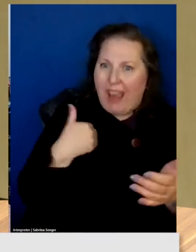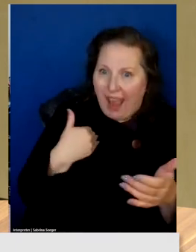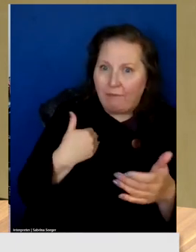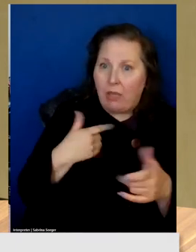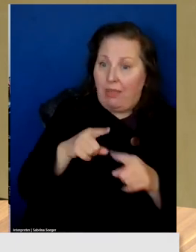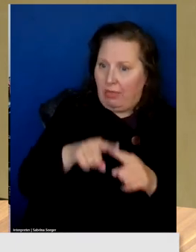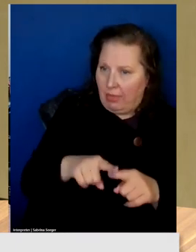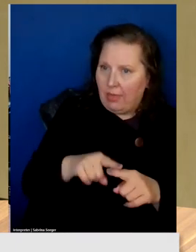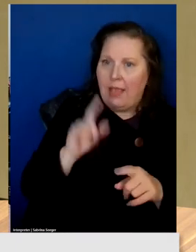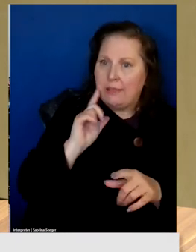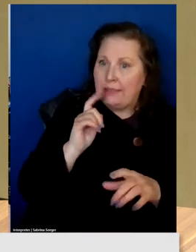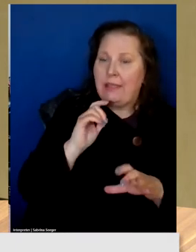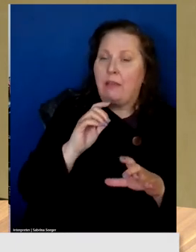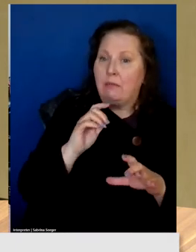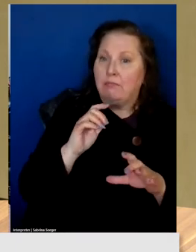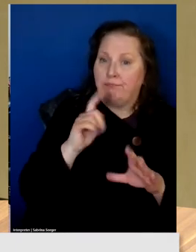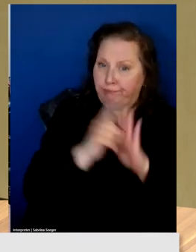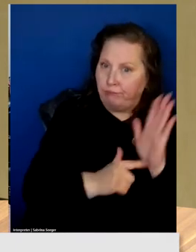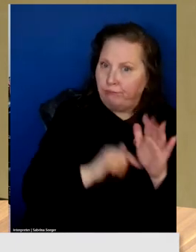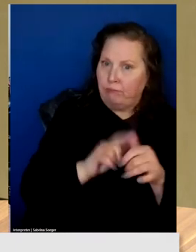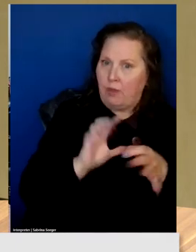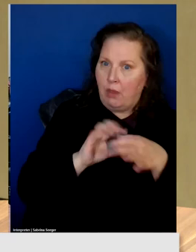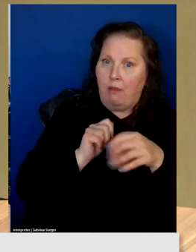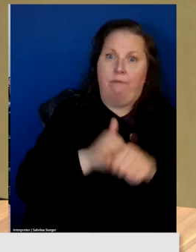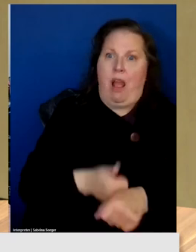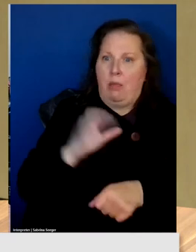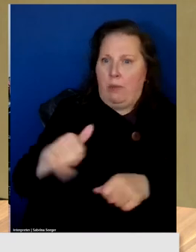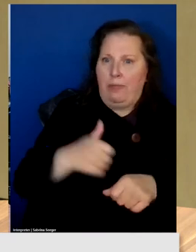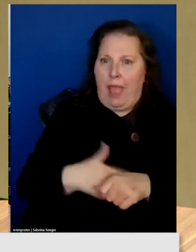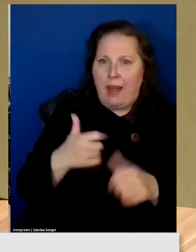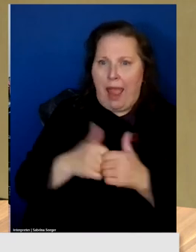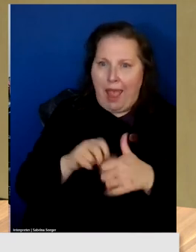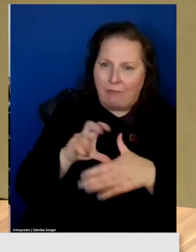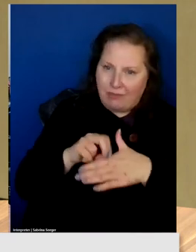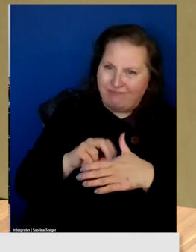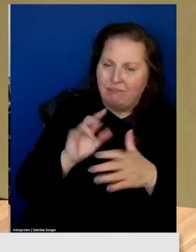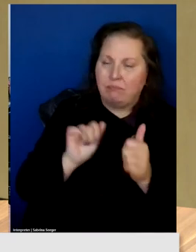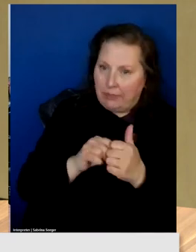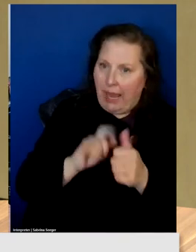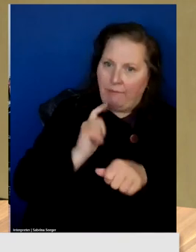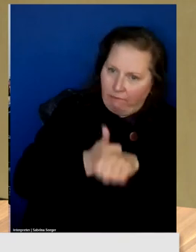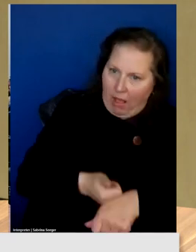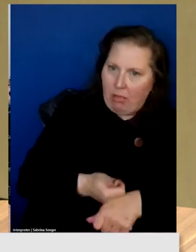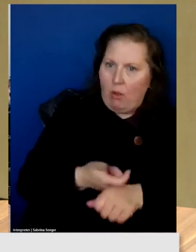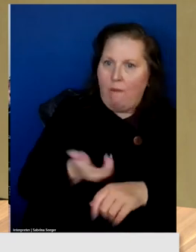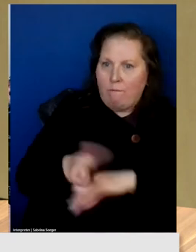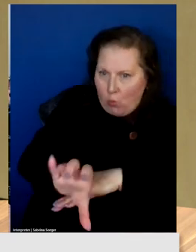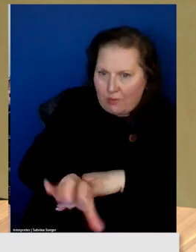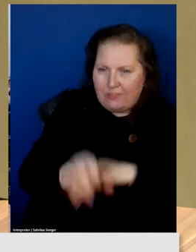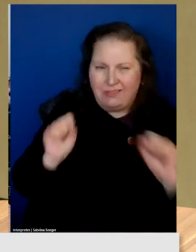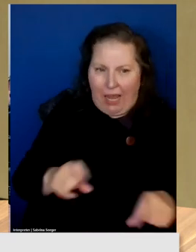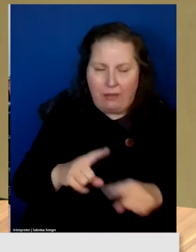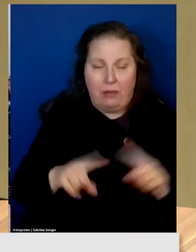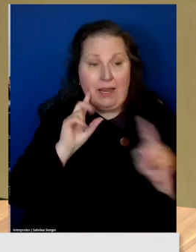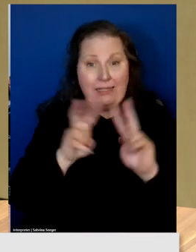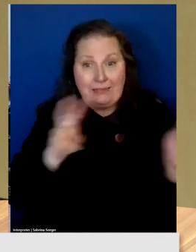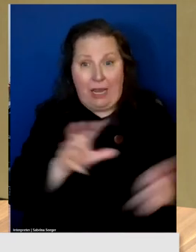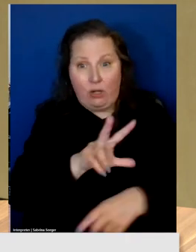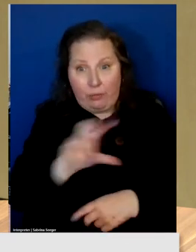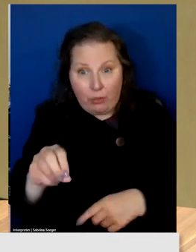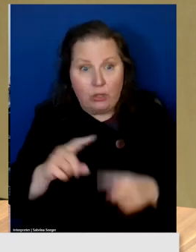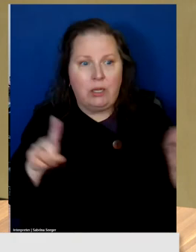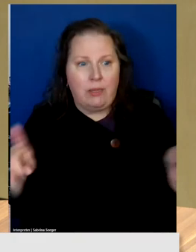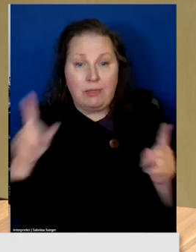this telecommunications plan. I would encourage you to get familiar with 226 B in title 30 and understand that this